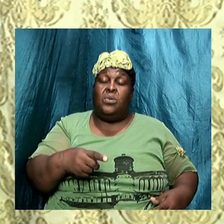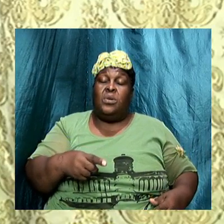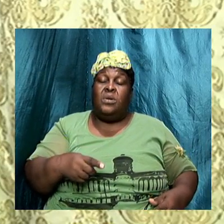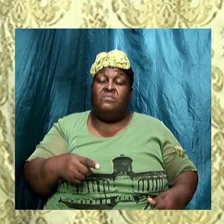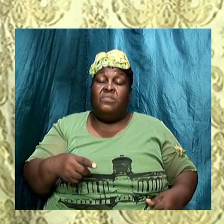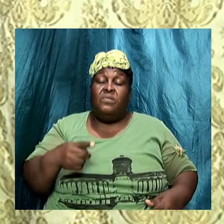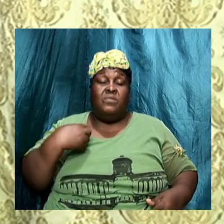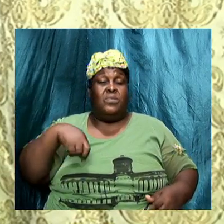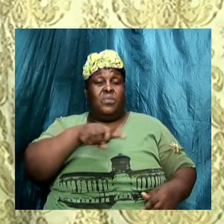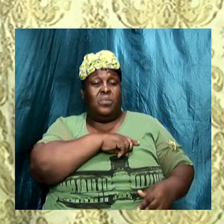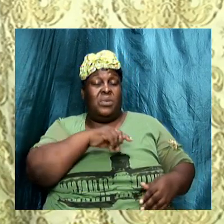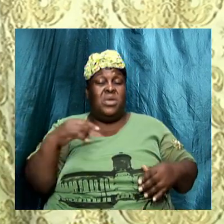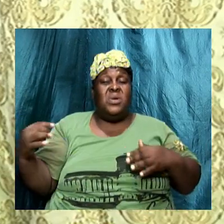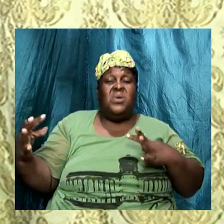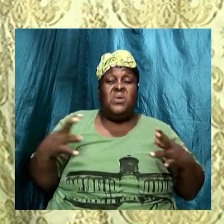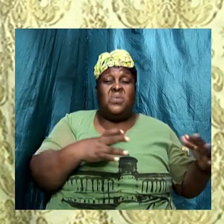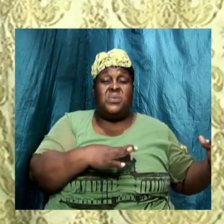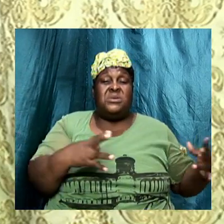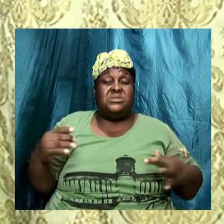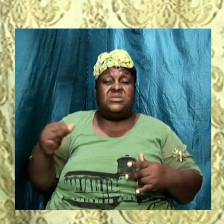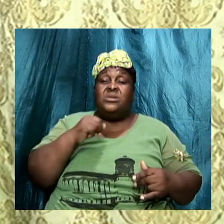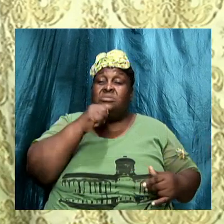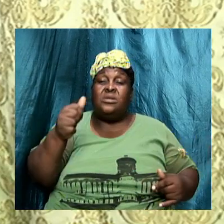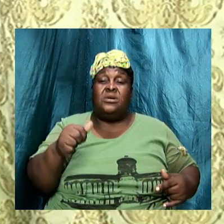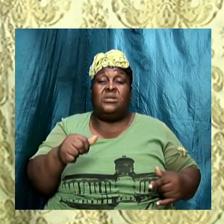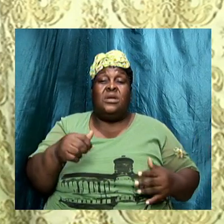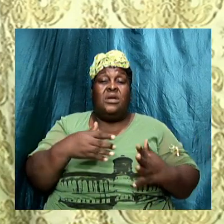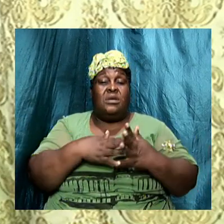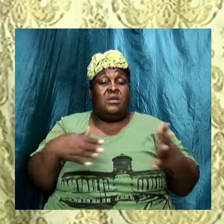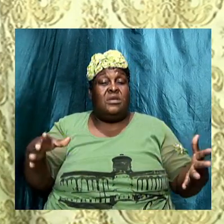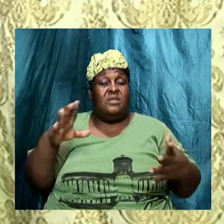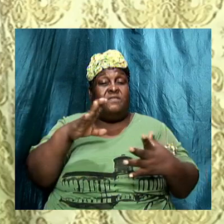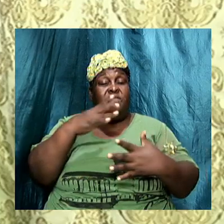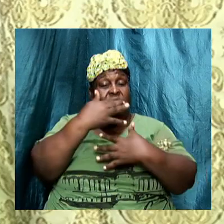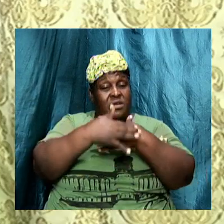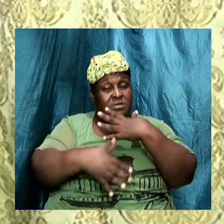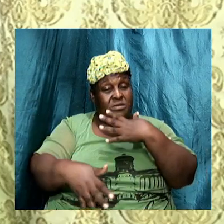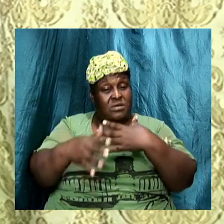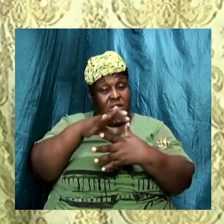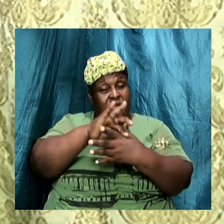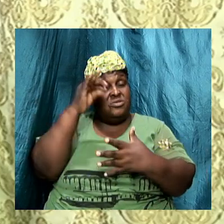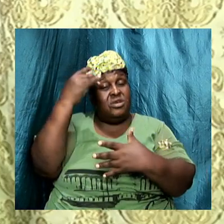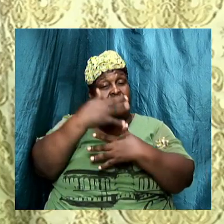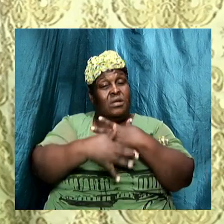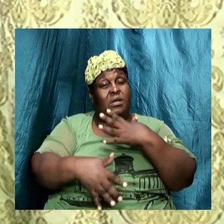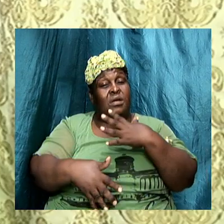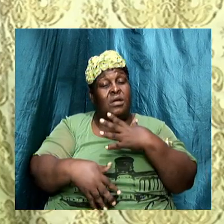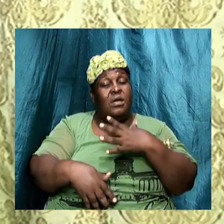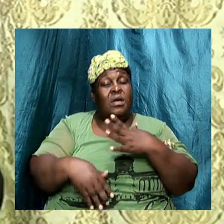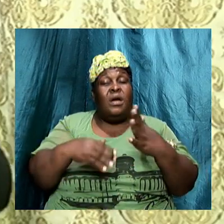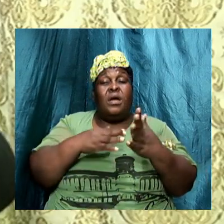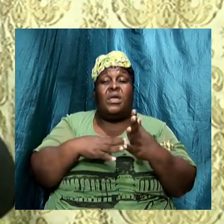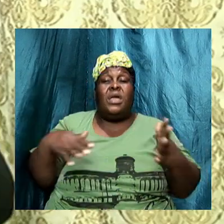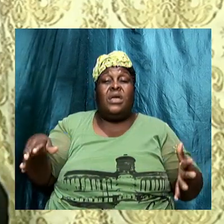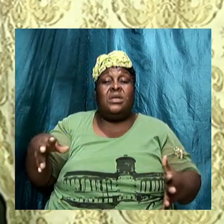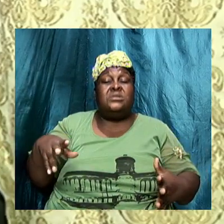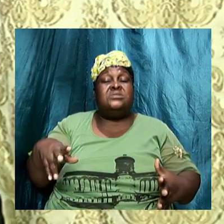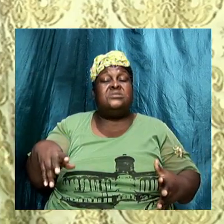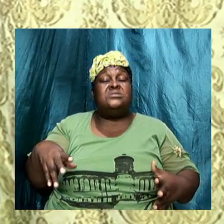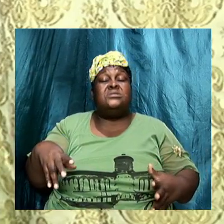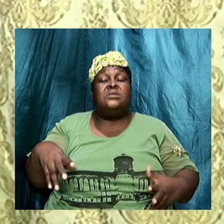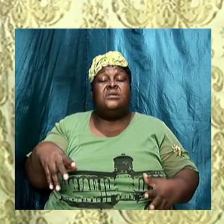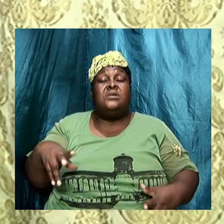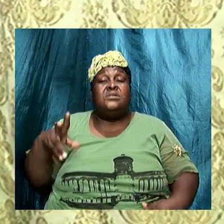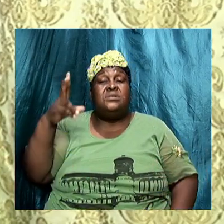wrestle not against flesh and blood but against principalities against powers and against look here the apostle